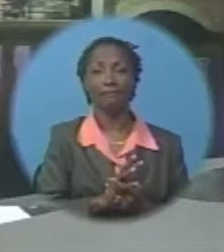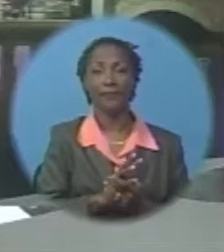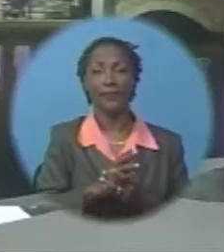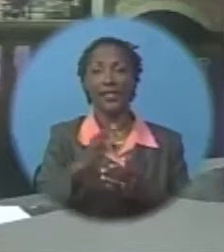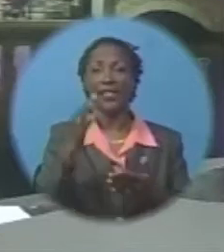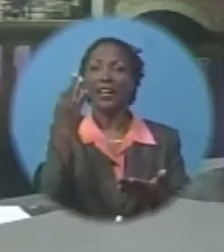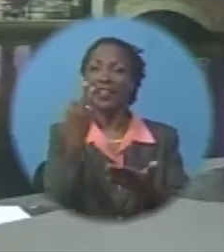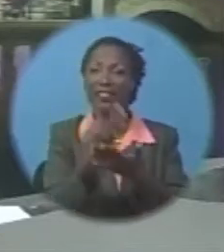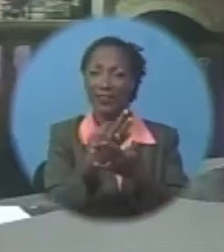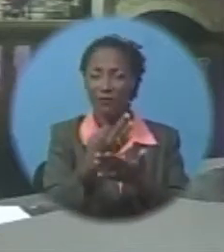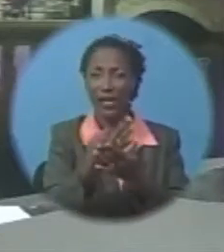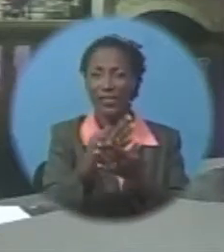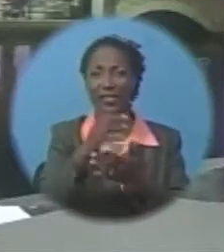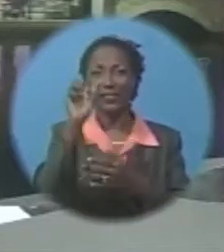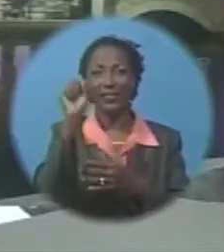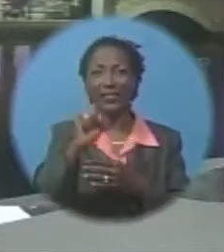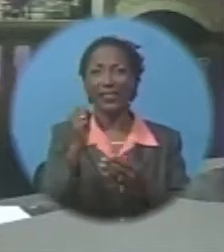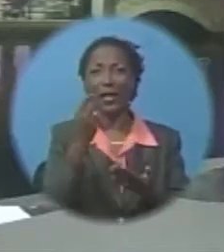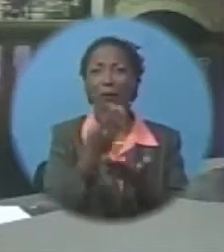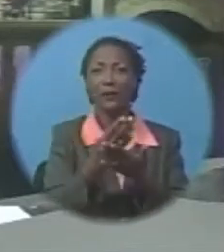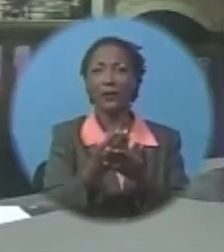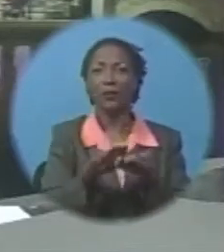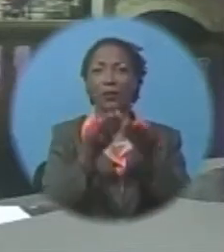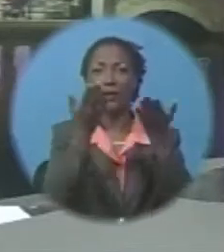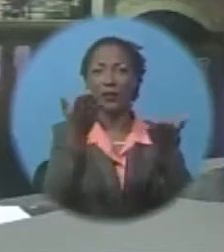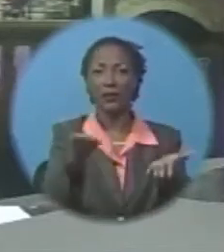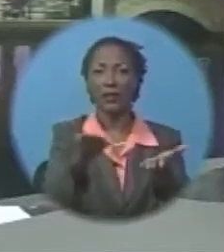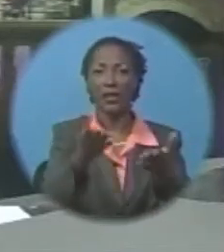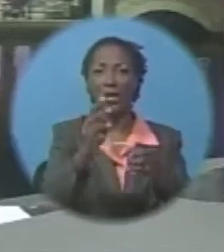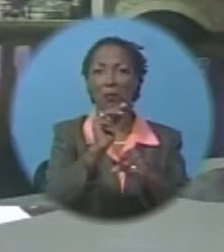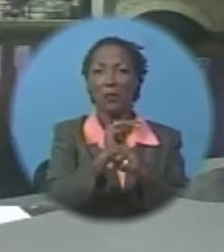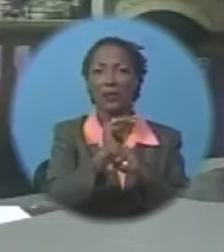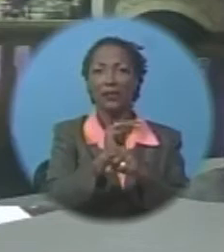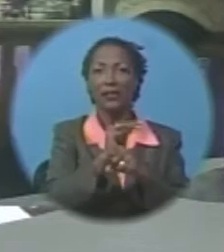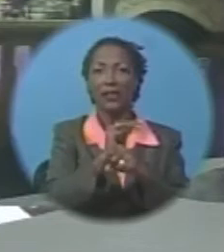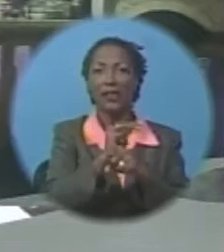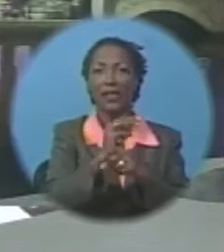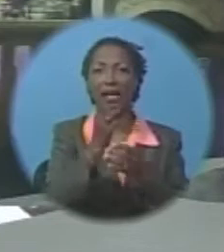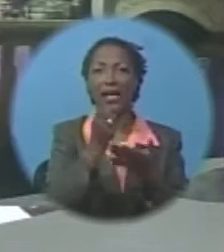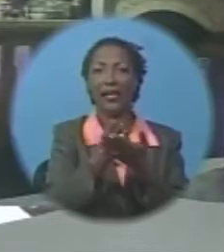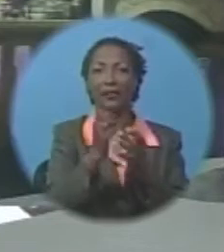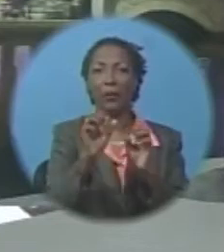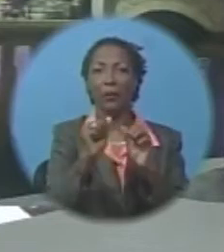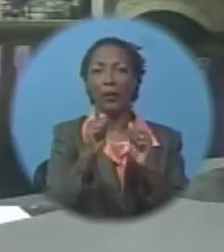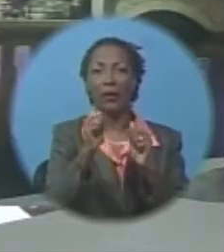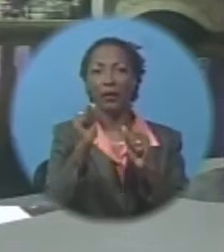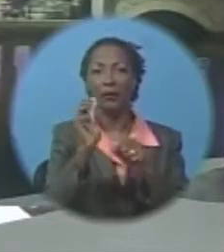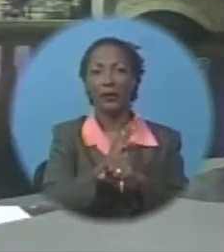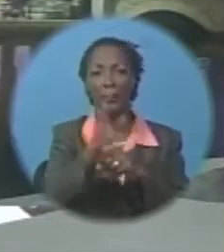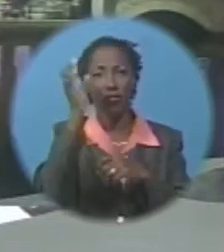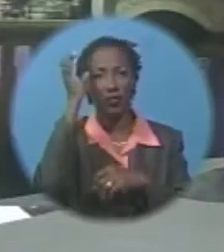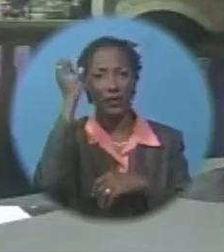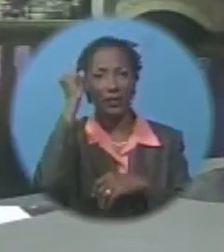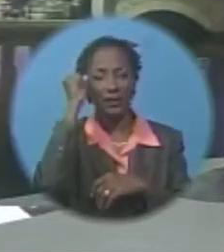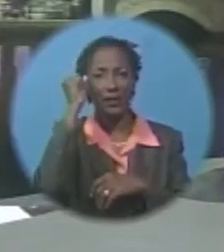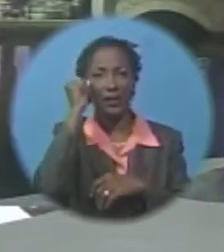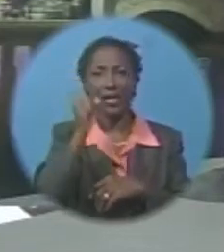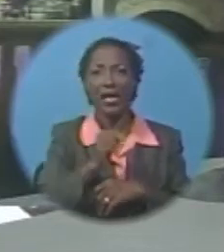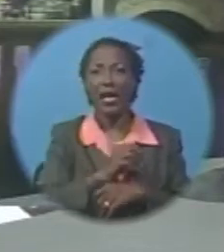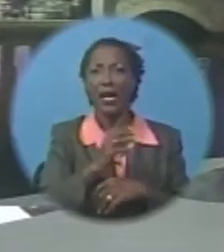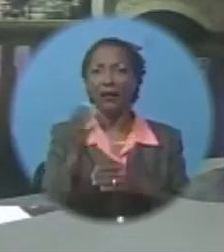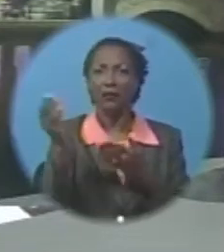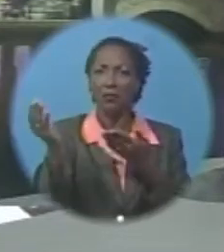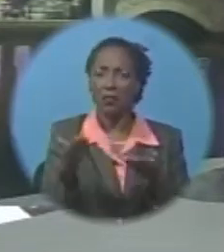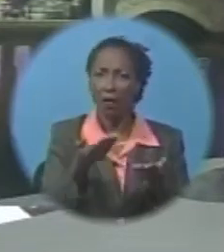Well, the financial statement and budgetary proposal delivered by Minister of Finance and Economic Affairs Chris Sinclair has drawn cautious praise